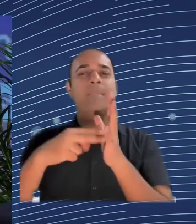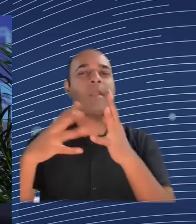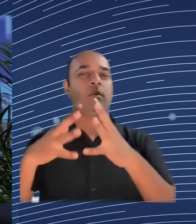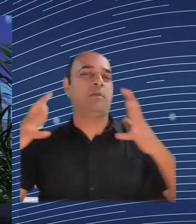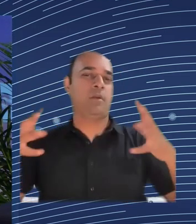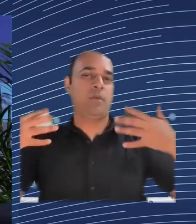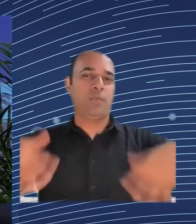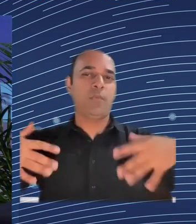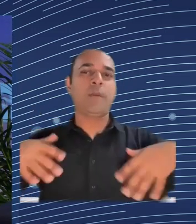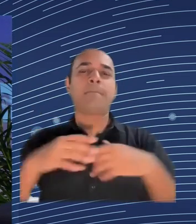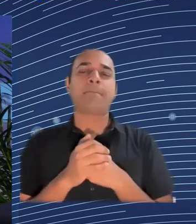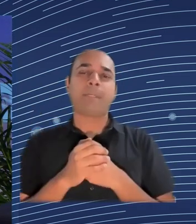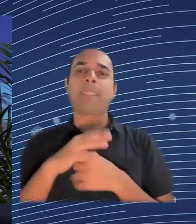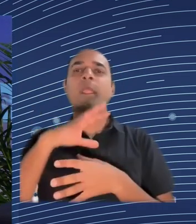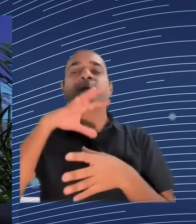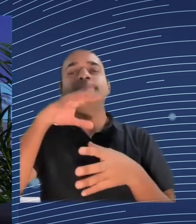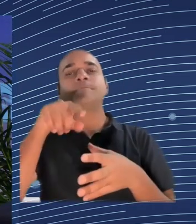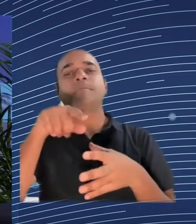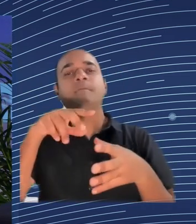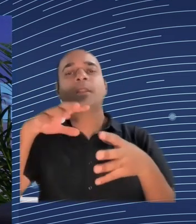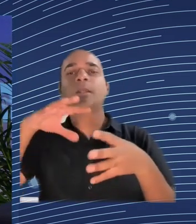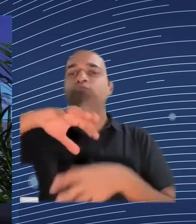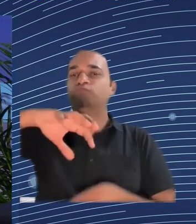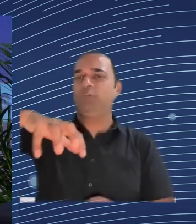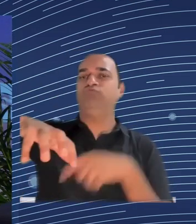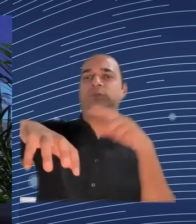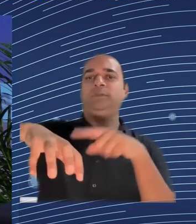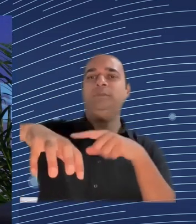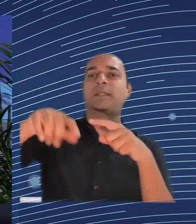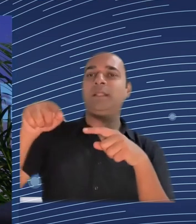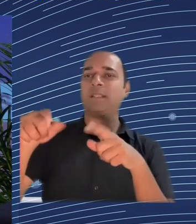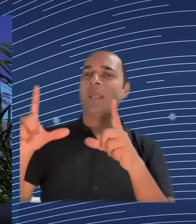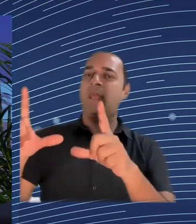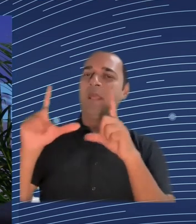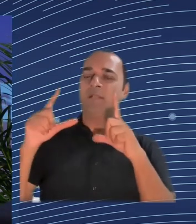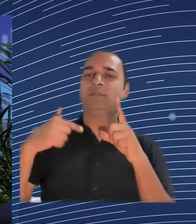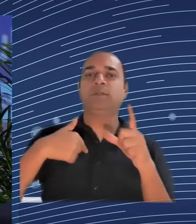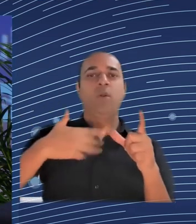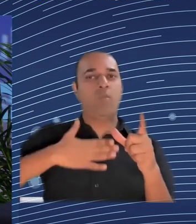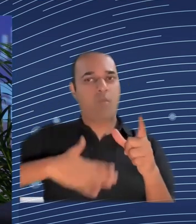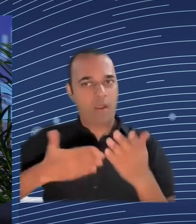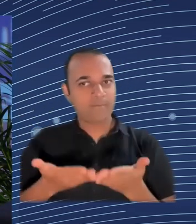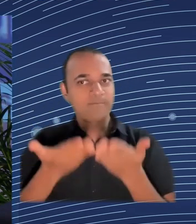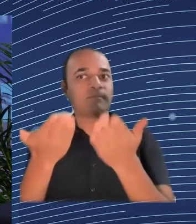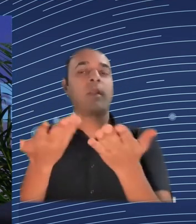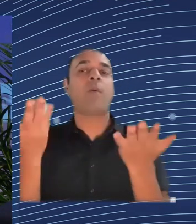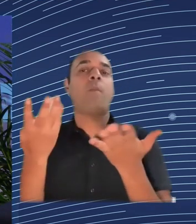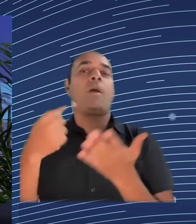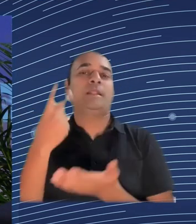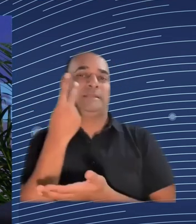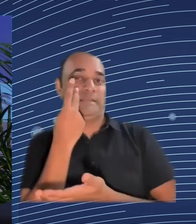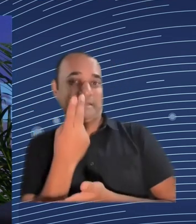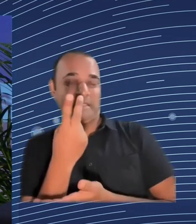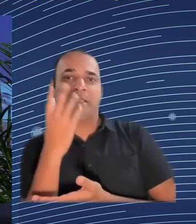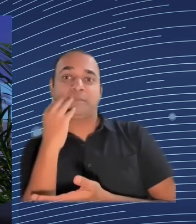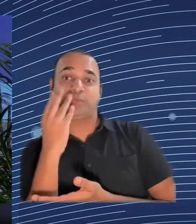development instrument in terms of public investment in Romania. You require both. It's hugely important. And this is acknowledged by the white